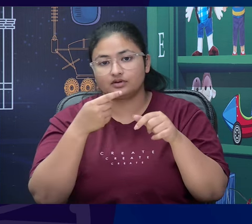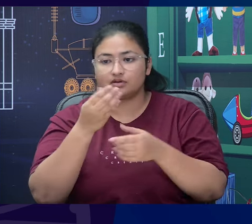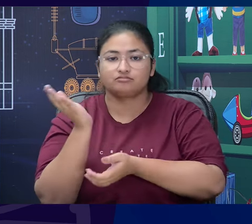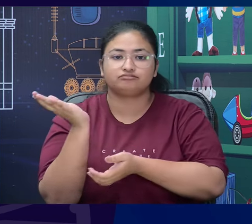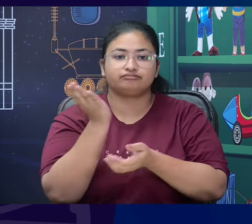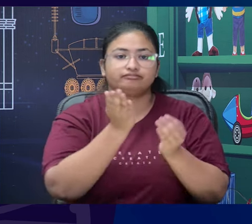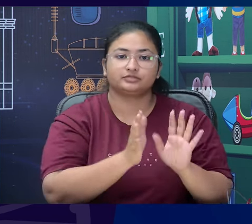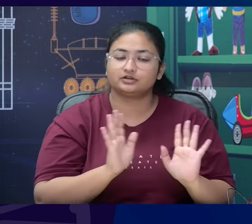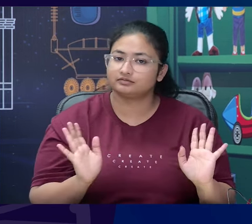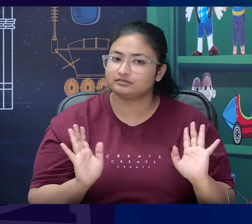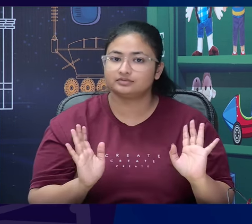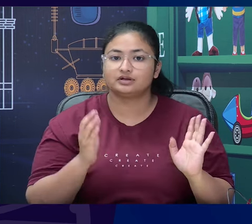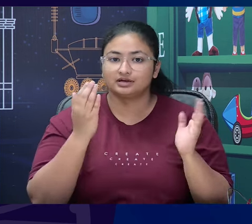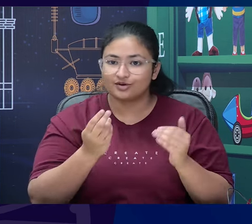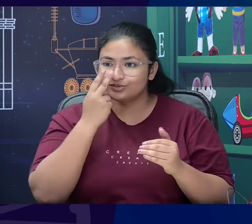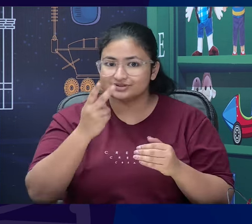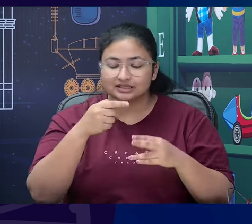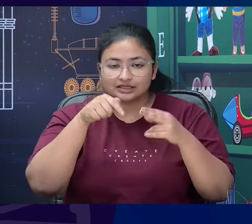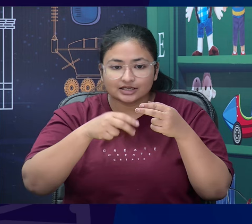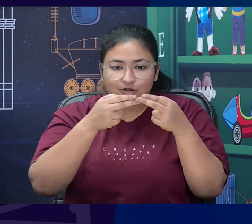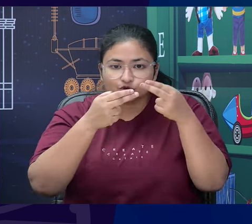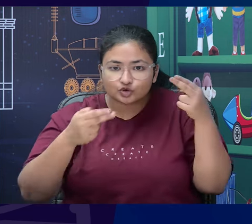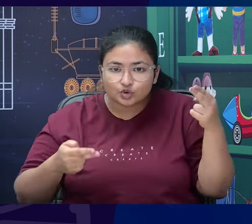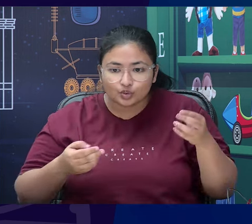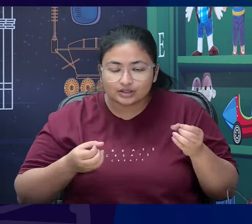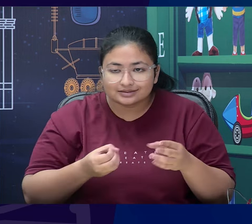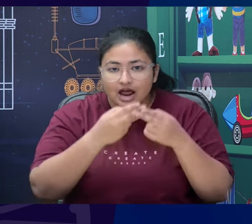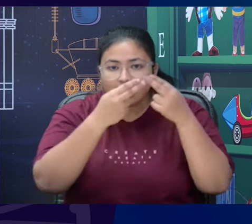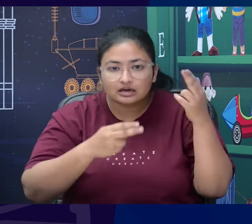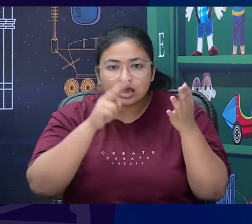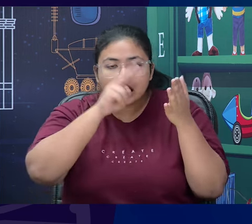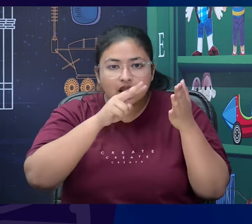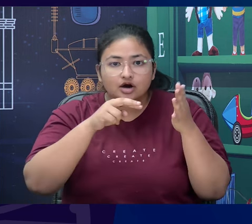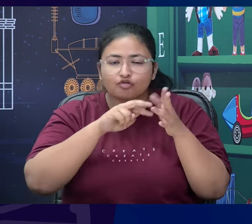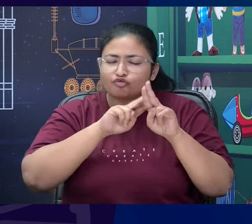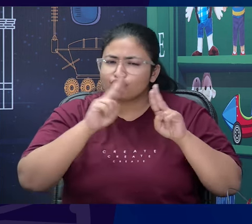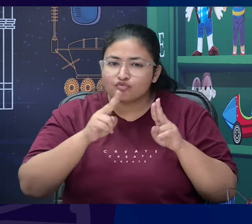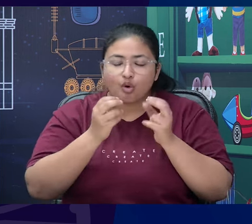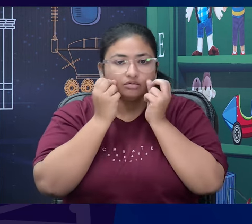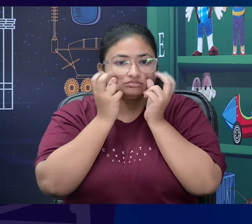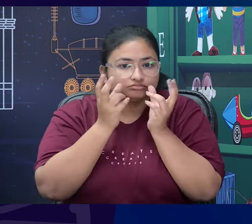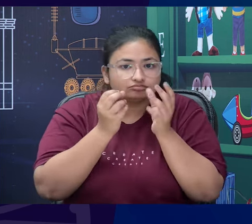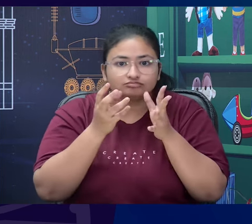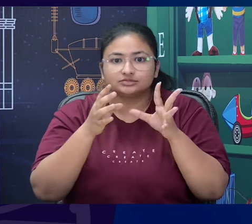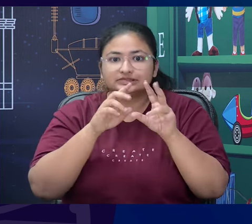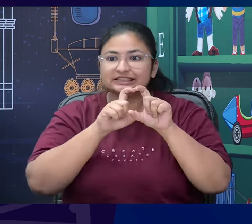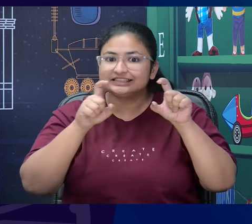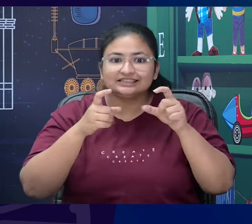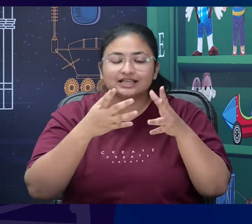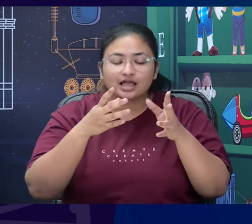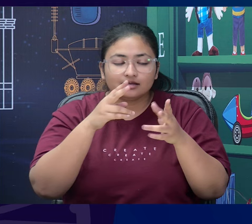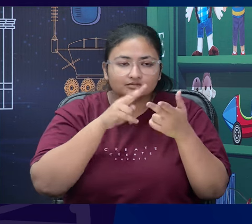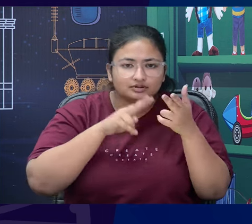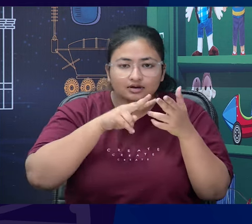cleverly crafted tale it is full of mystery, it is full of intrigue and Robert Ather has actually used plot twists and